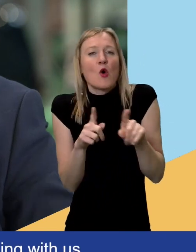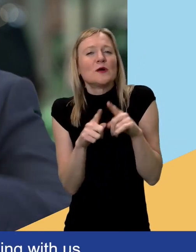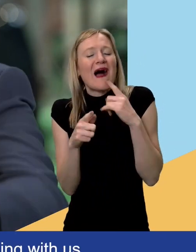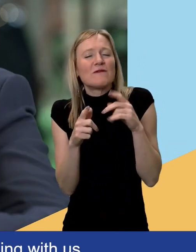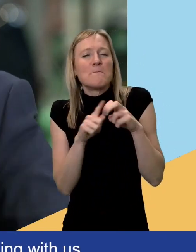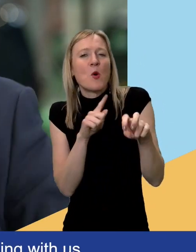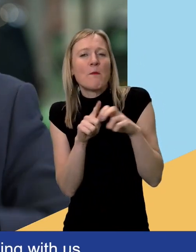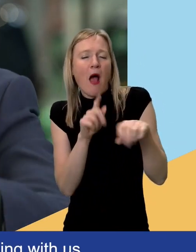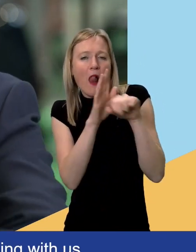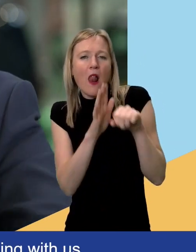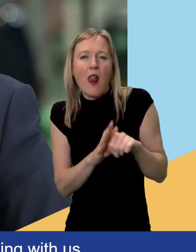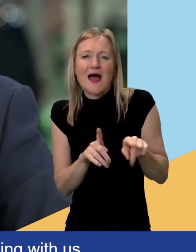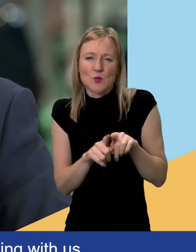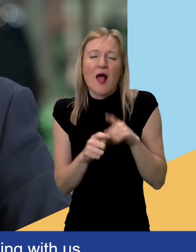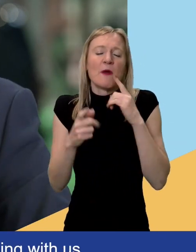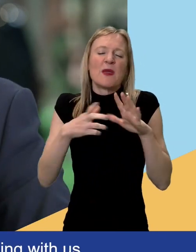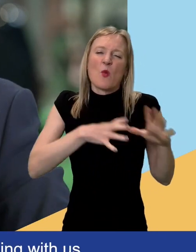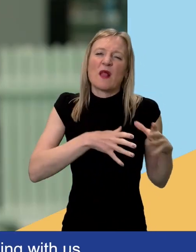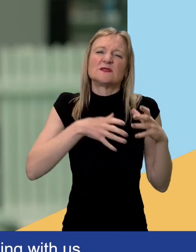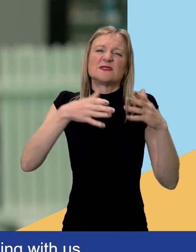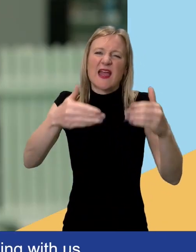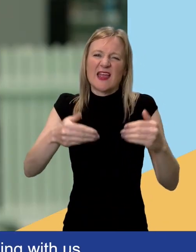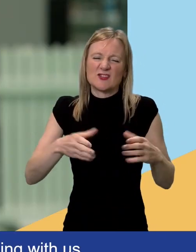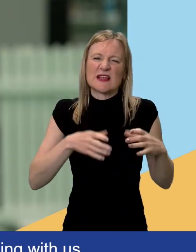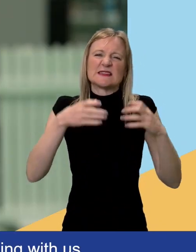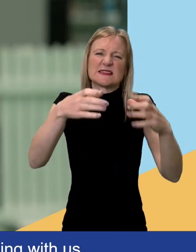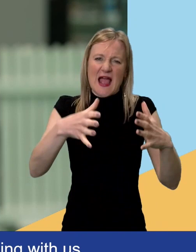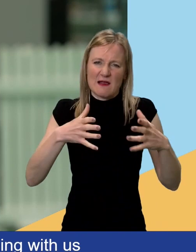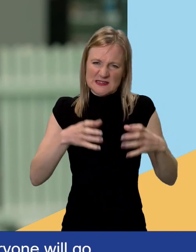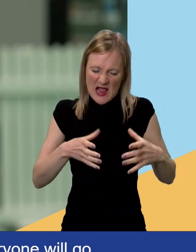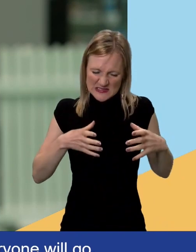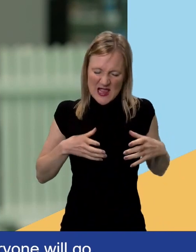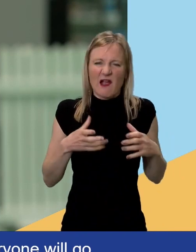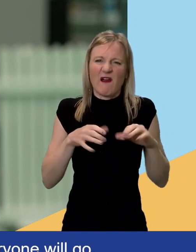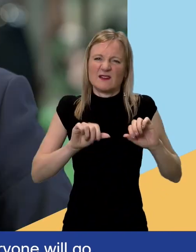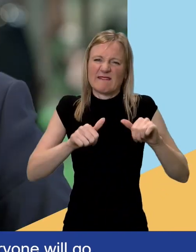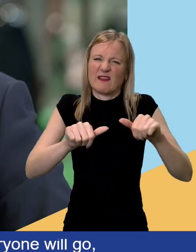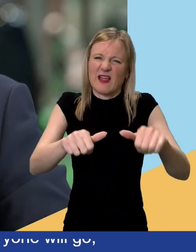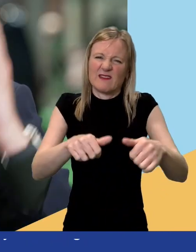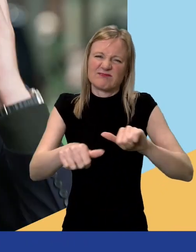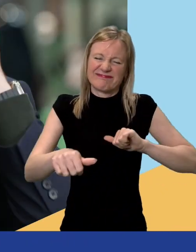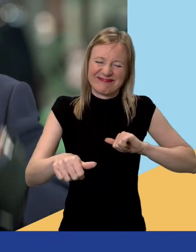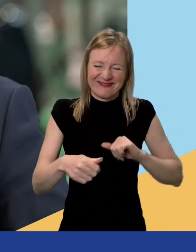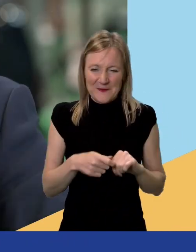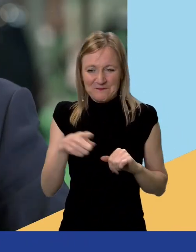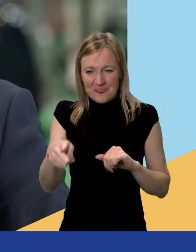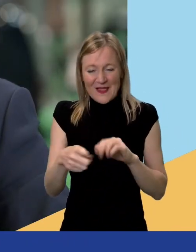everyone will go, next lot go, next lot go. I kind of saw it as this great load of people are going to want to go. It'll be a